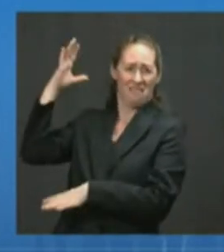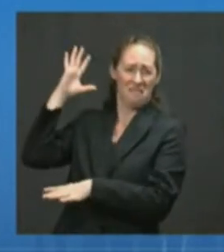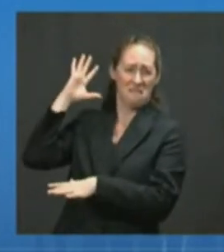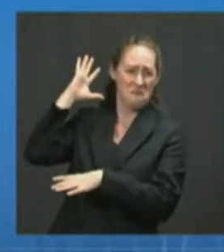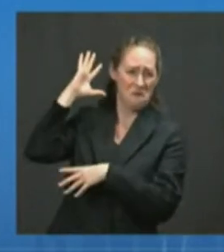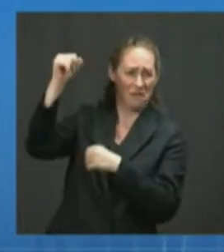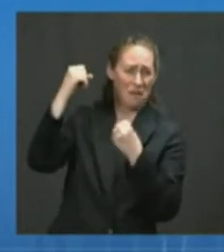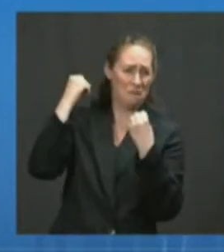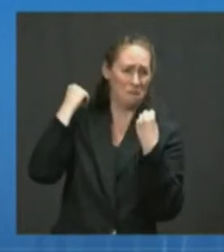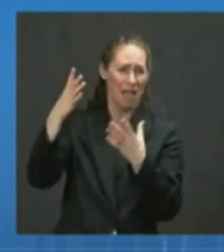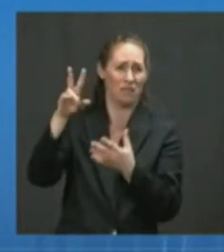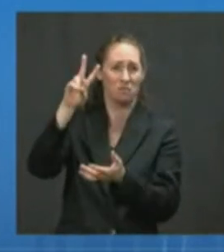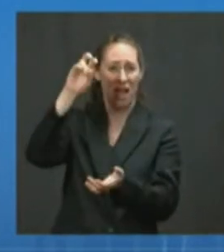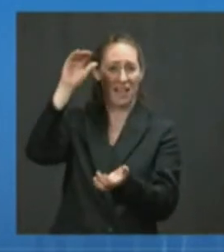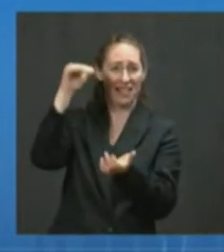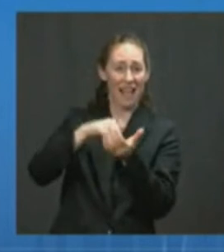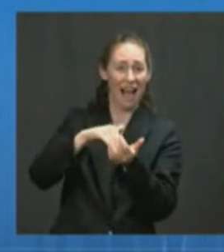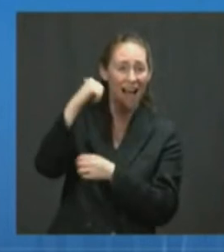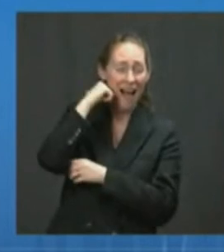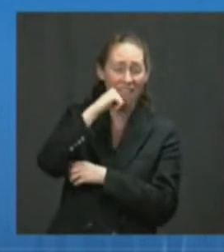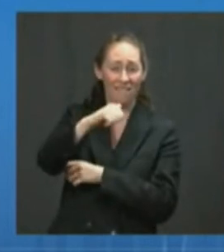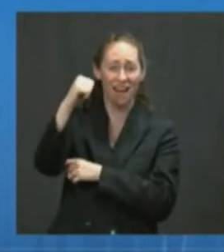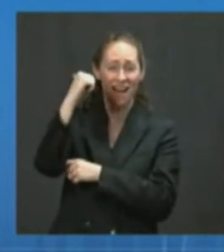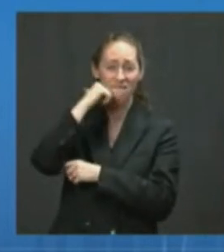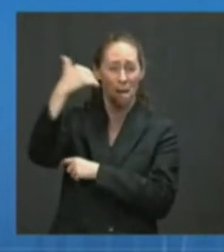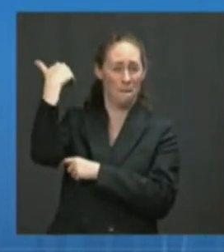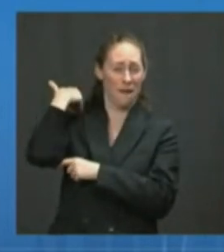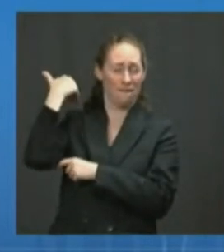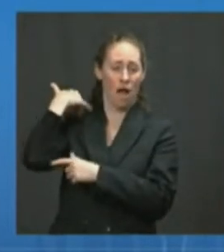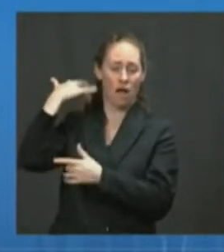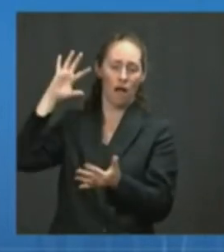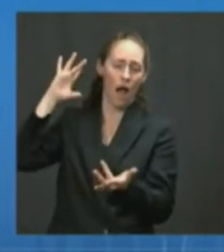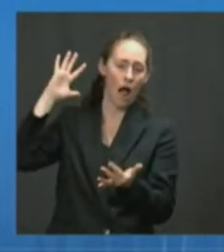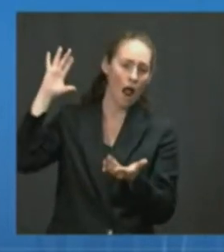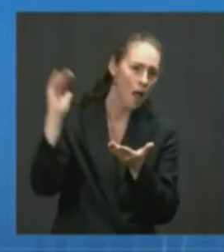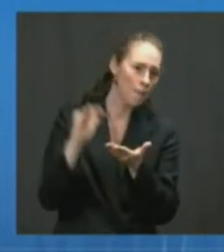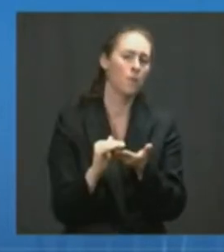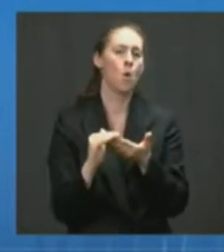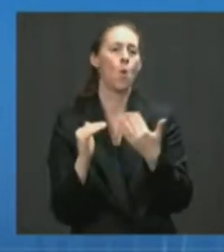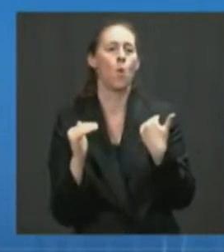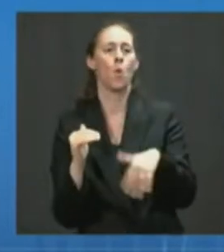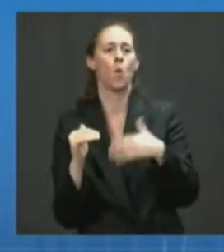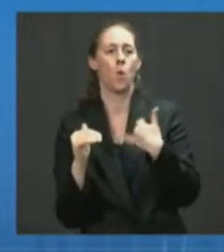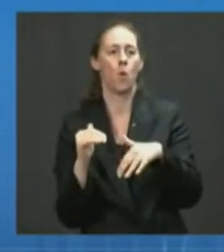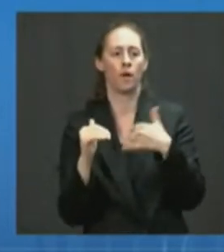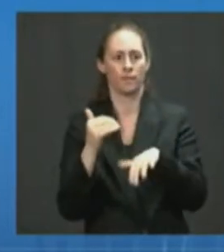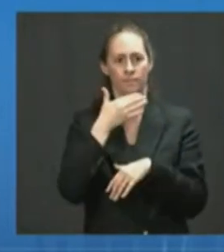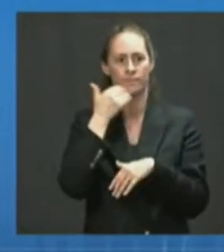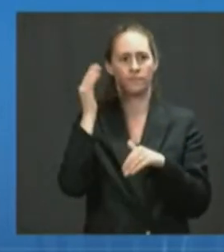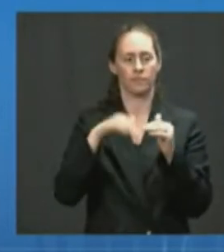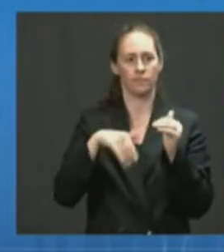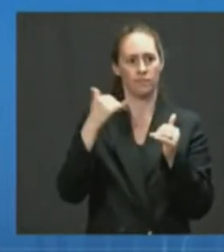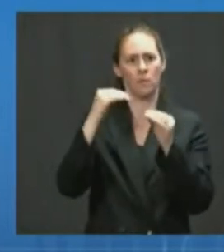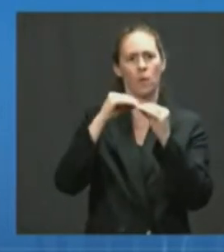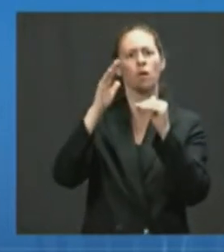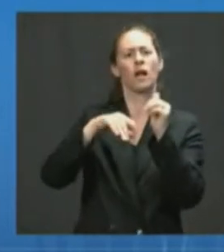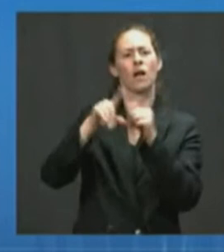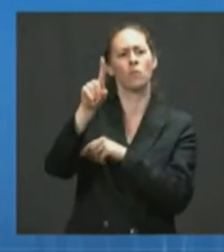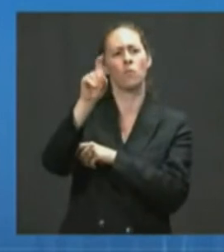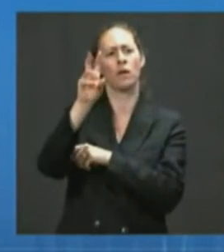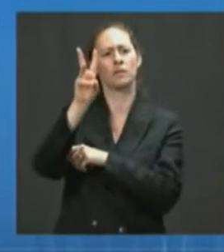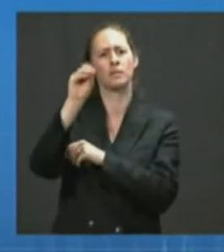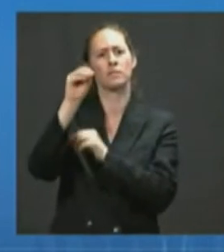cases a day. We've gotten more than 161 million people fully vaccinated, which means they have a high degree of protection